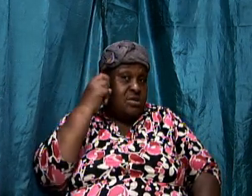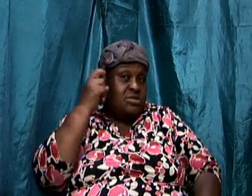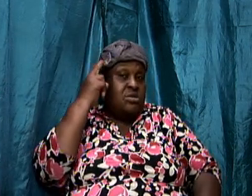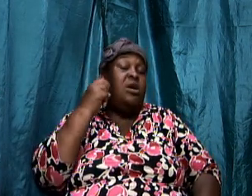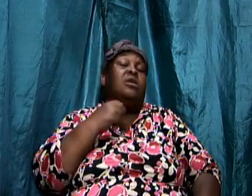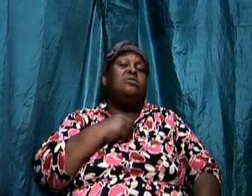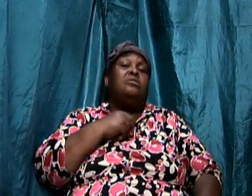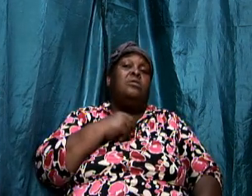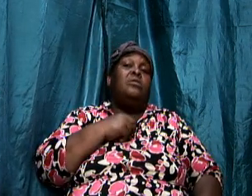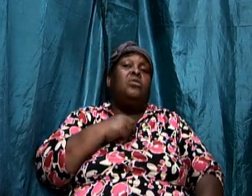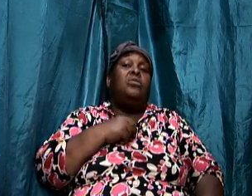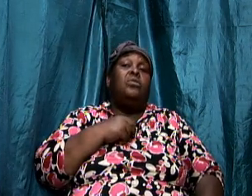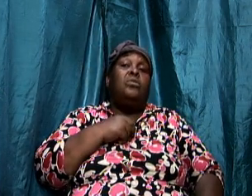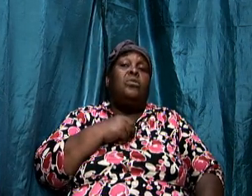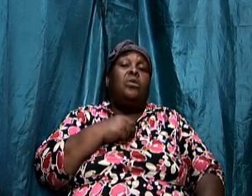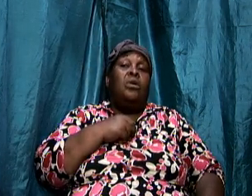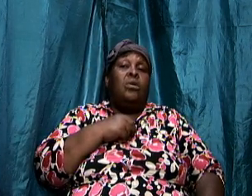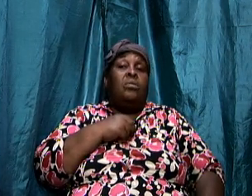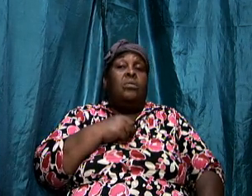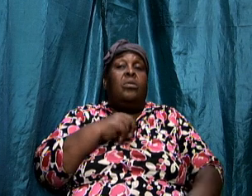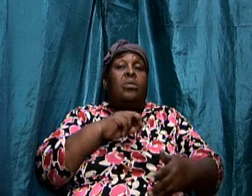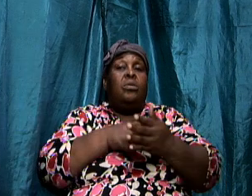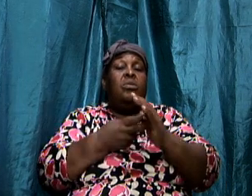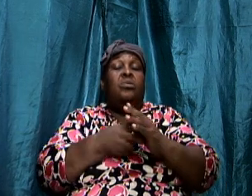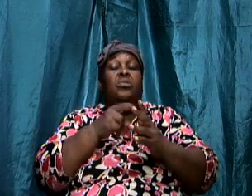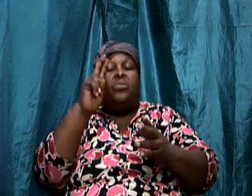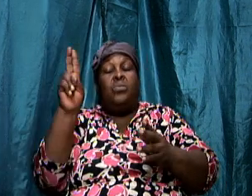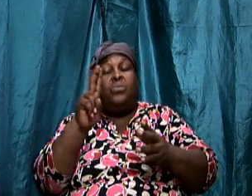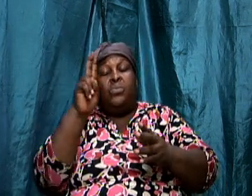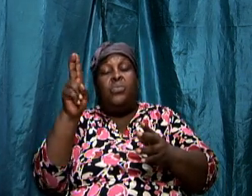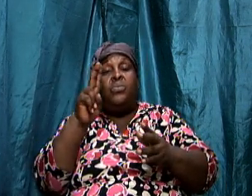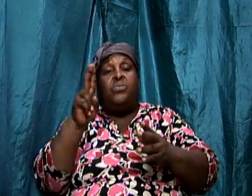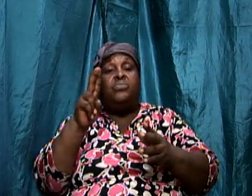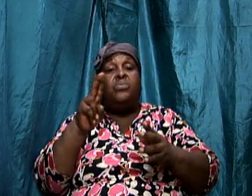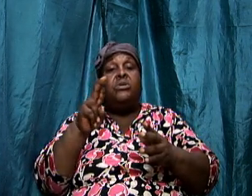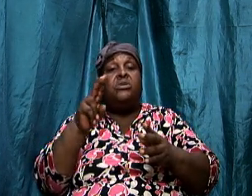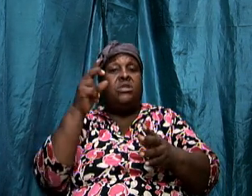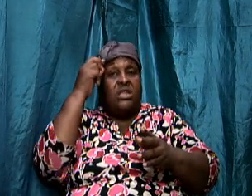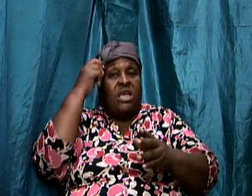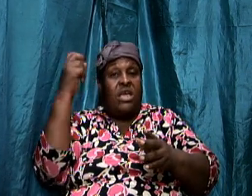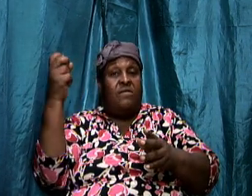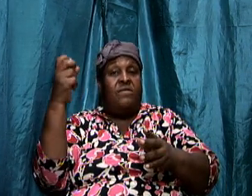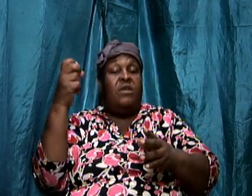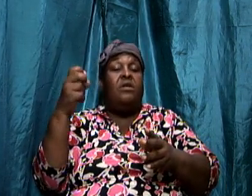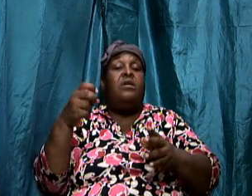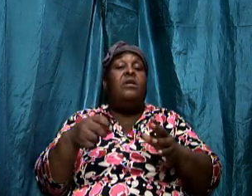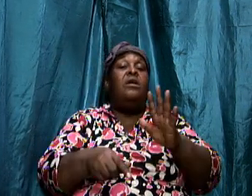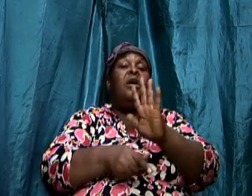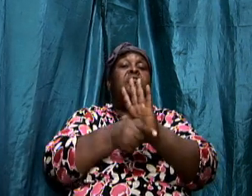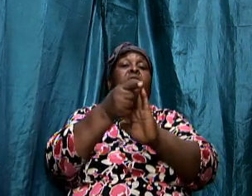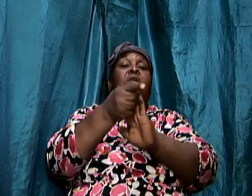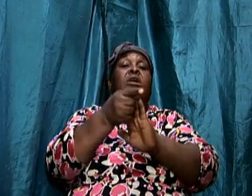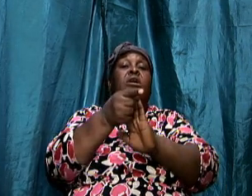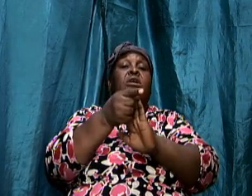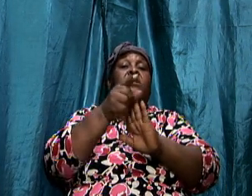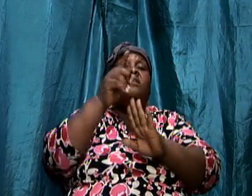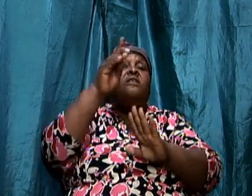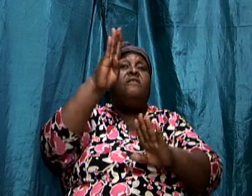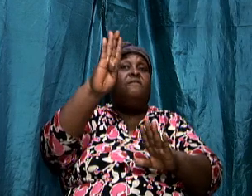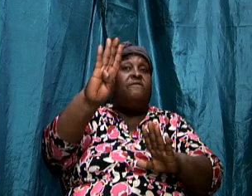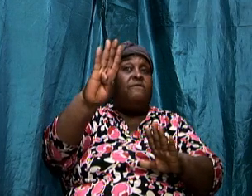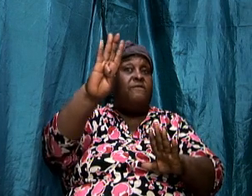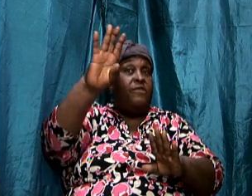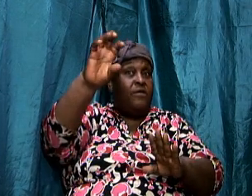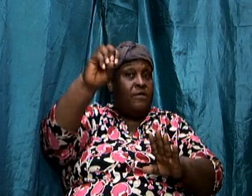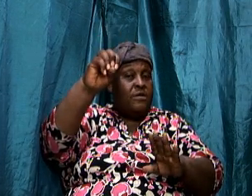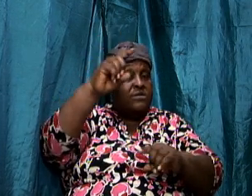use that little situation with david and goliath where for 40 days goliath